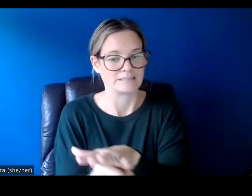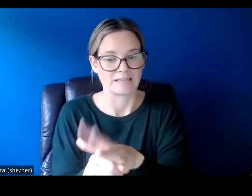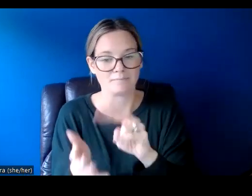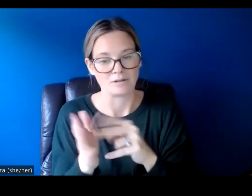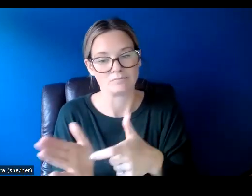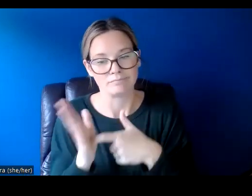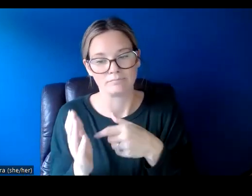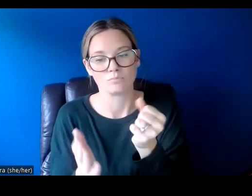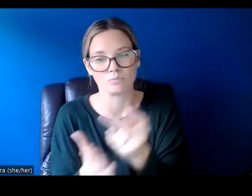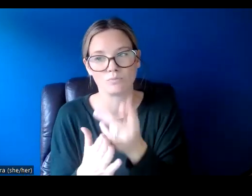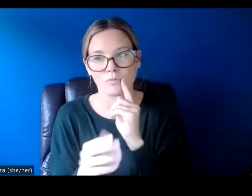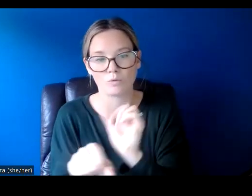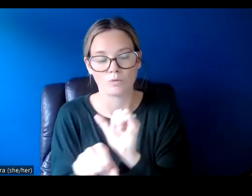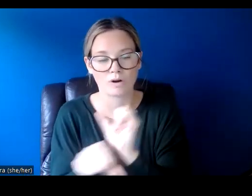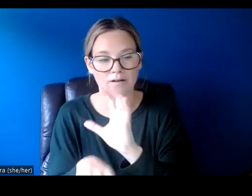approval for that site.